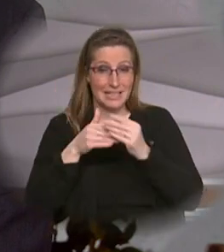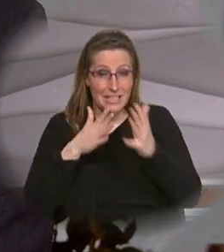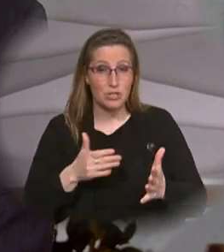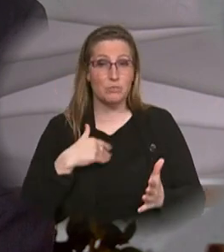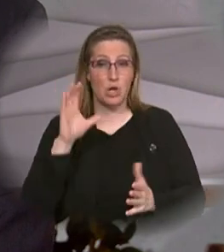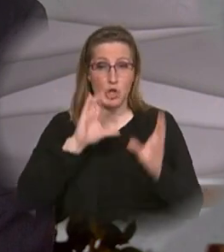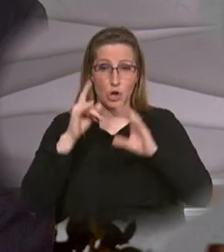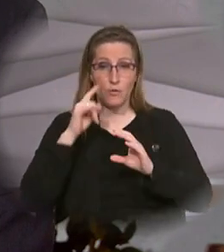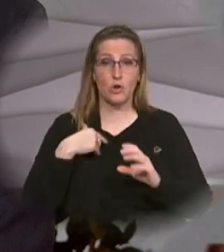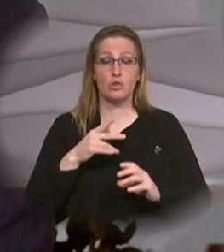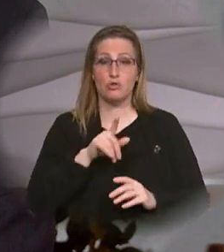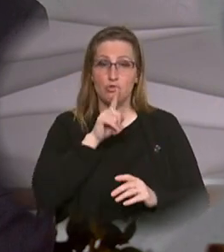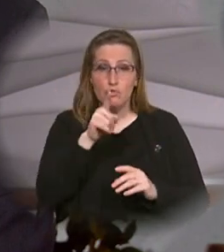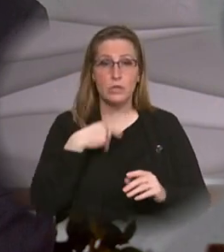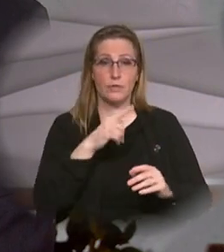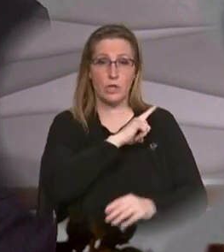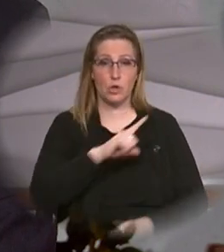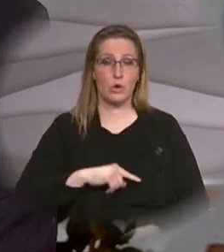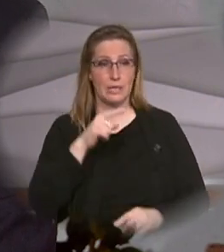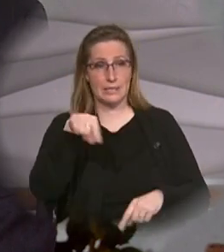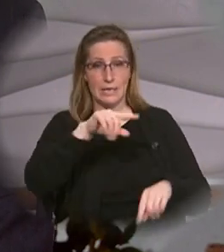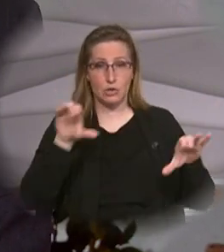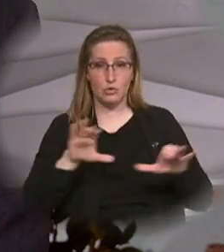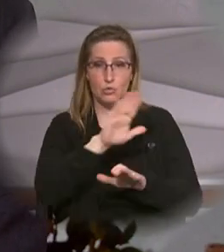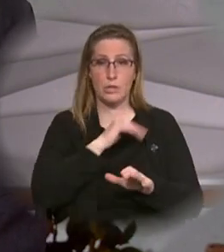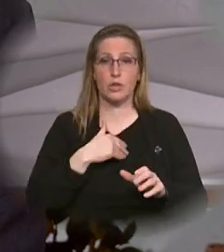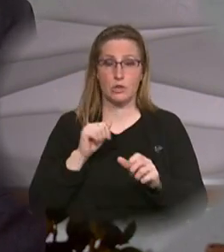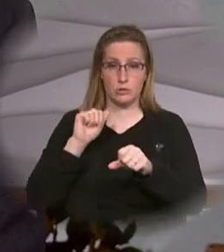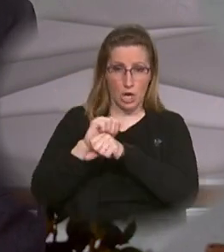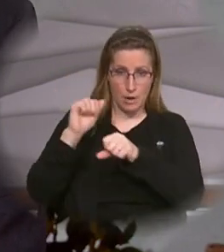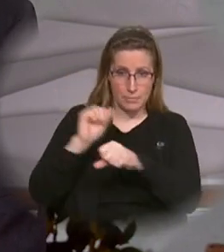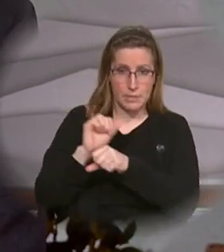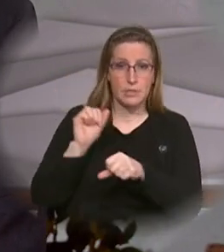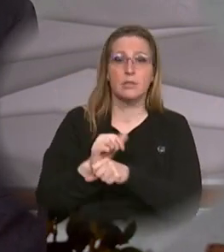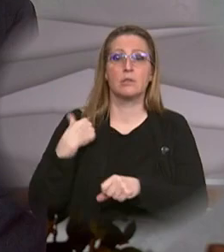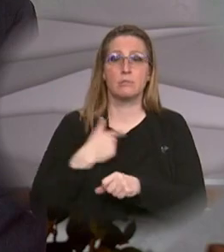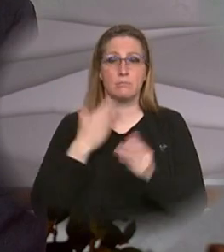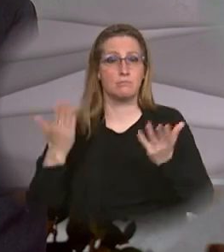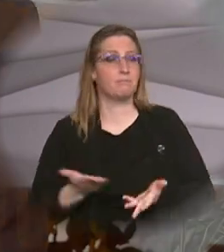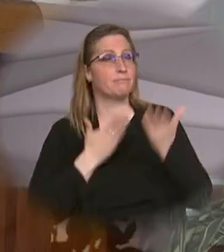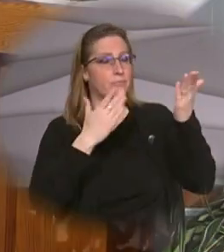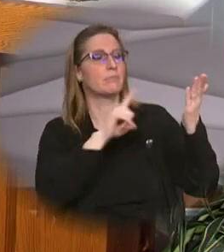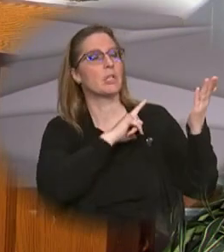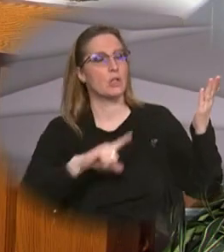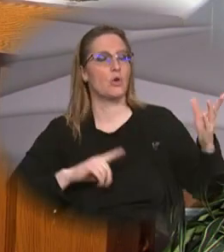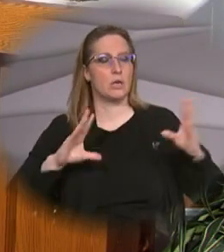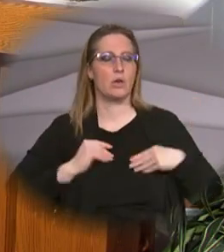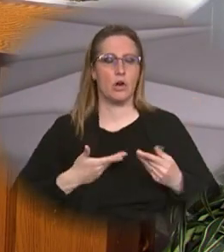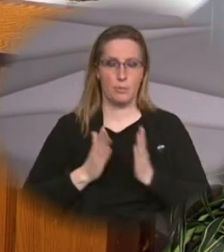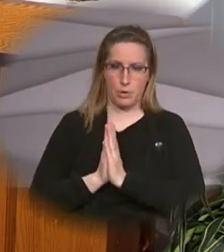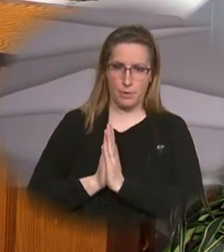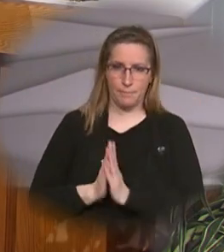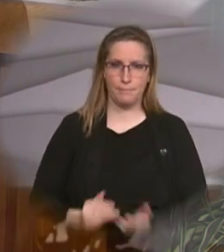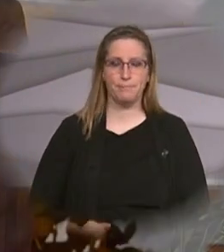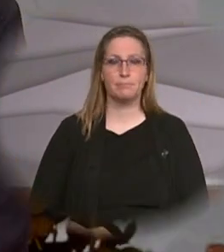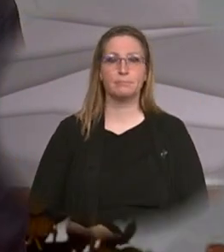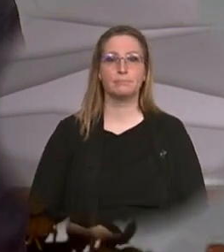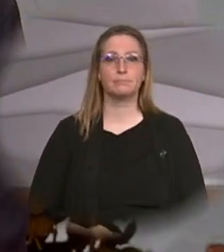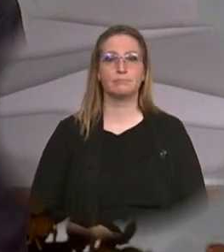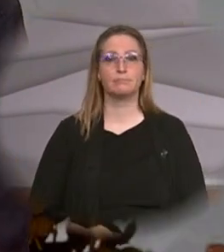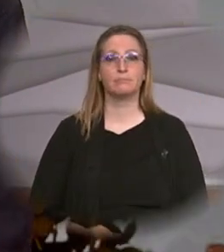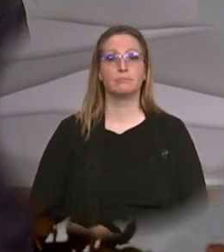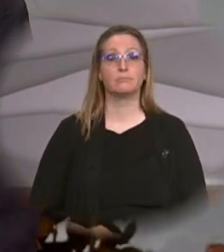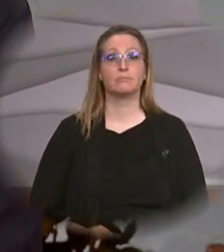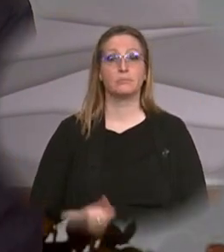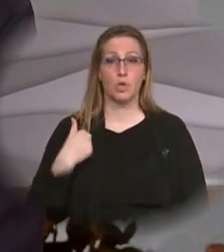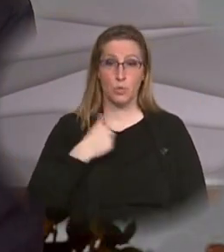and truth of the Lord as they carry out their governing actions we pray to the Lord Lord, hear our prayer as we